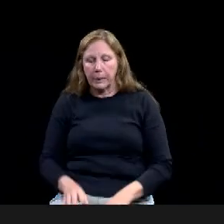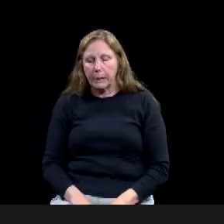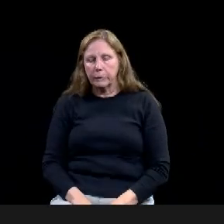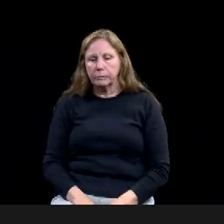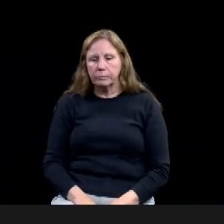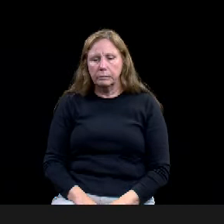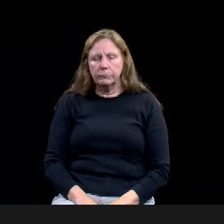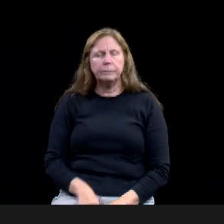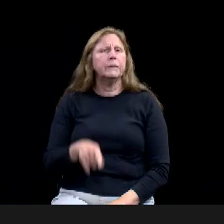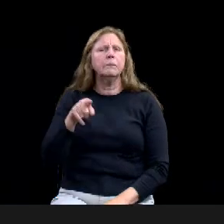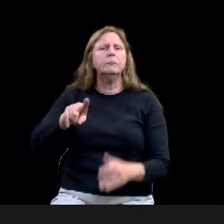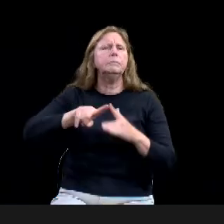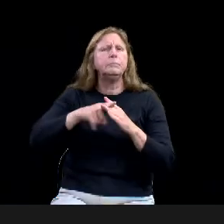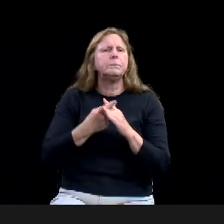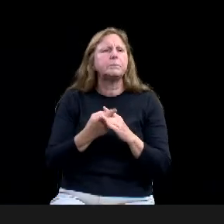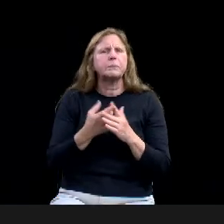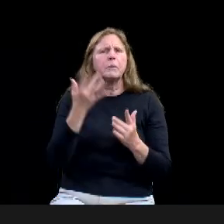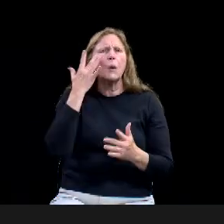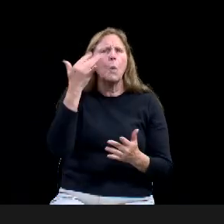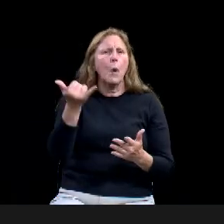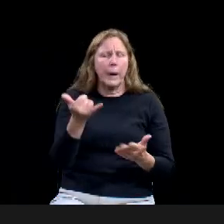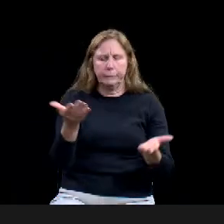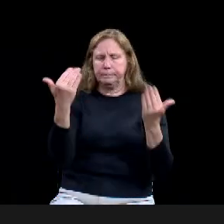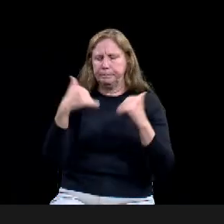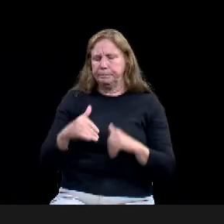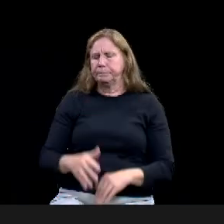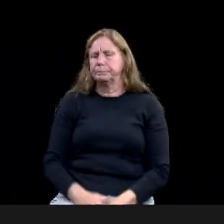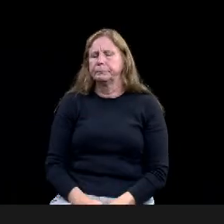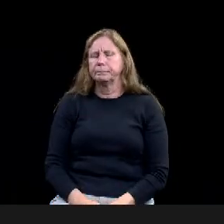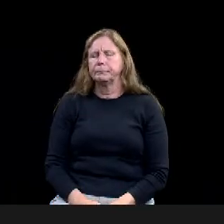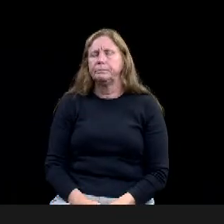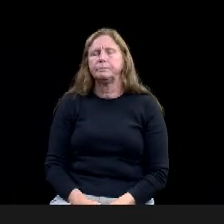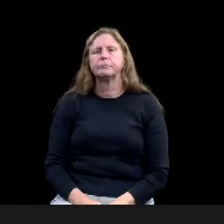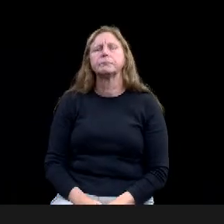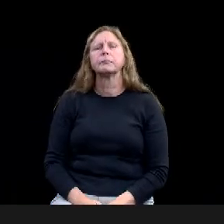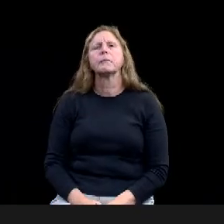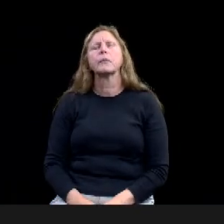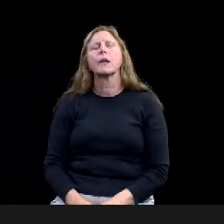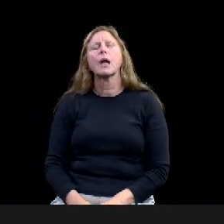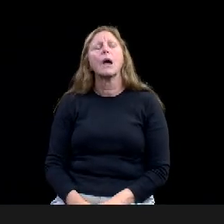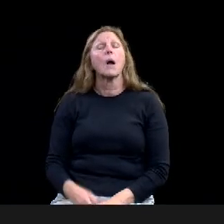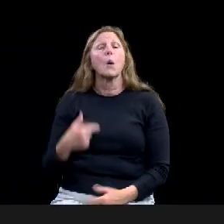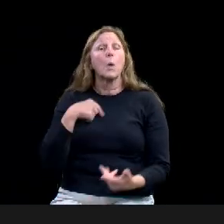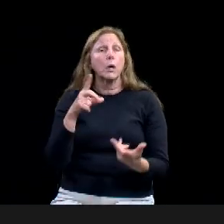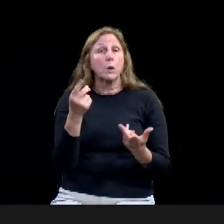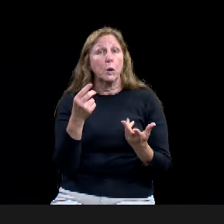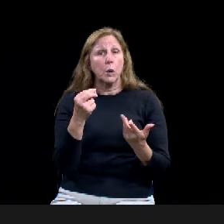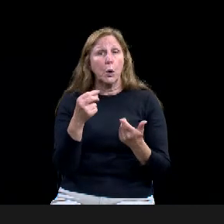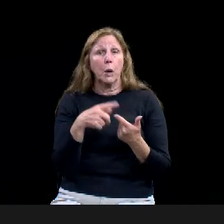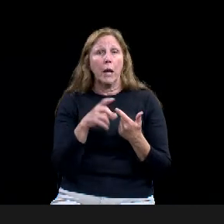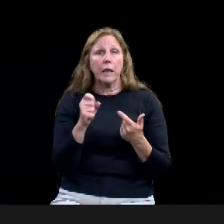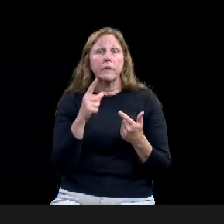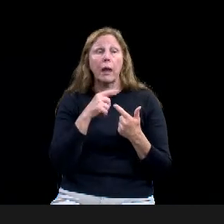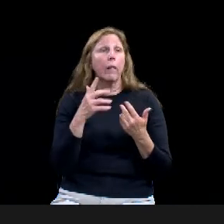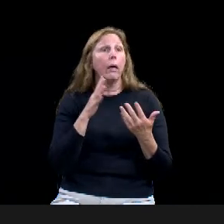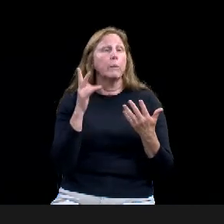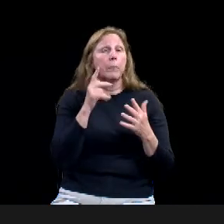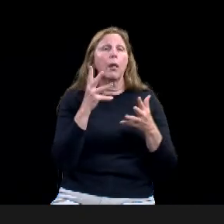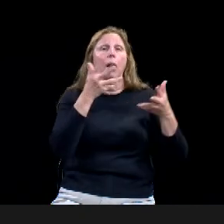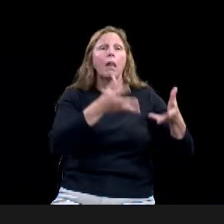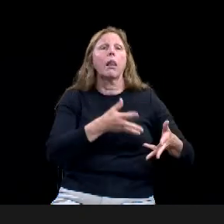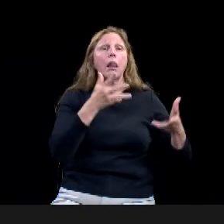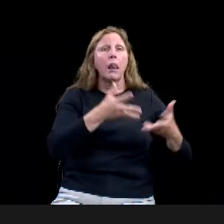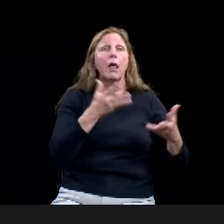obsolescence. Uh, the museum itself, the core museum building was built for 20,000 visitors. The last year before